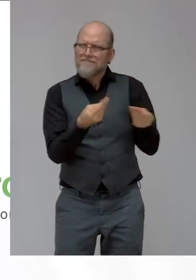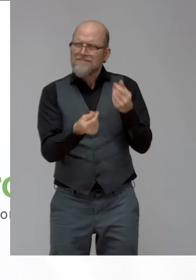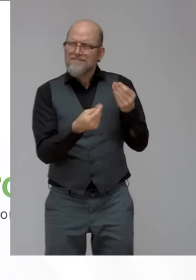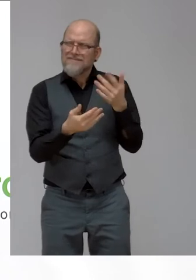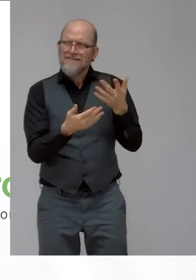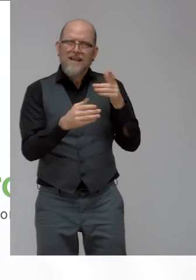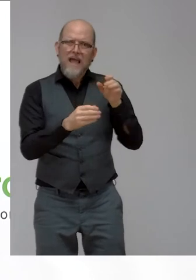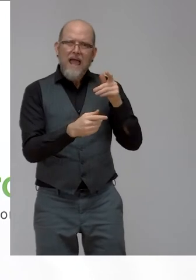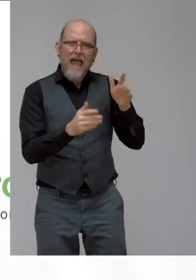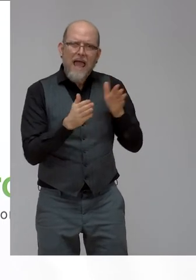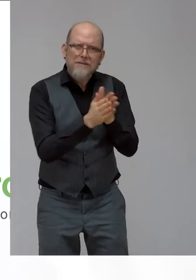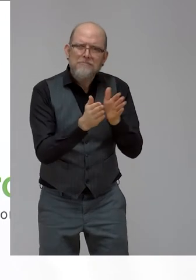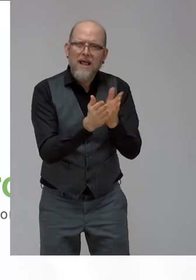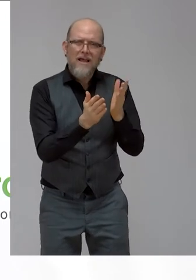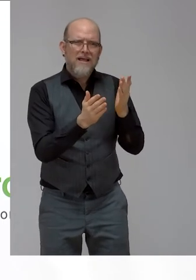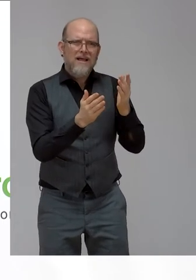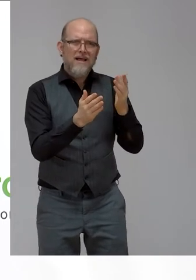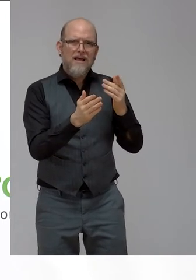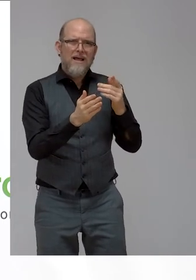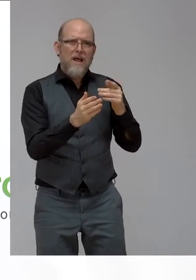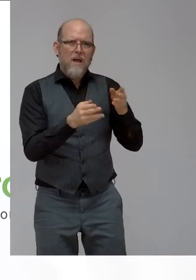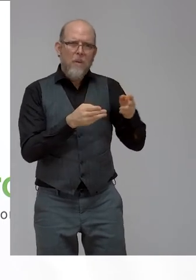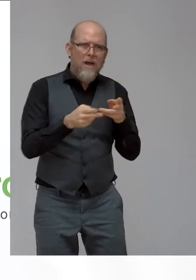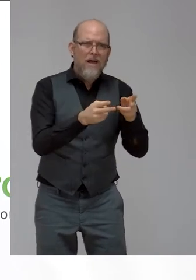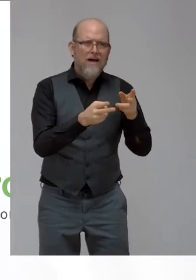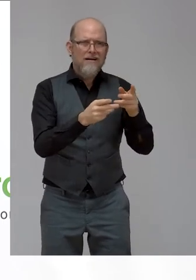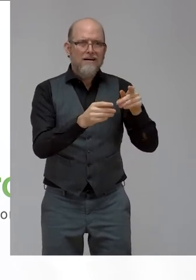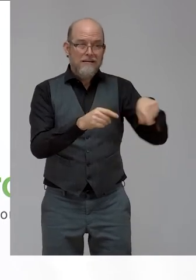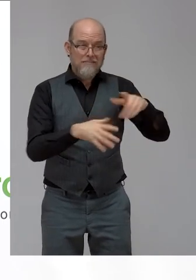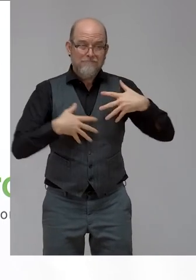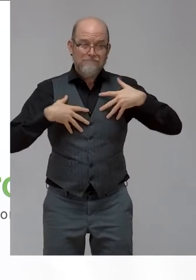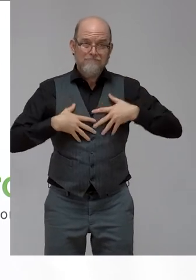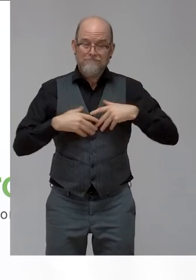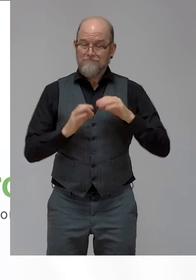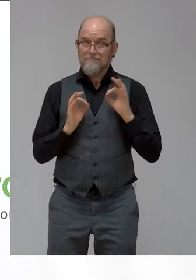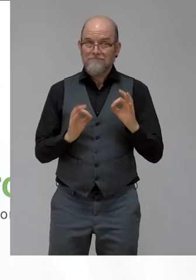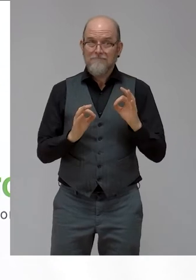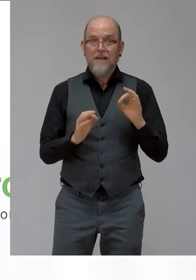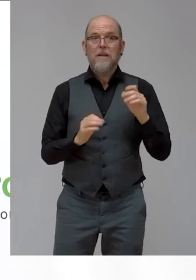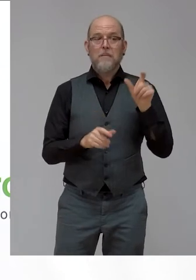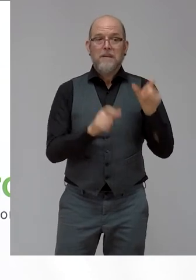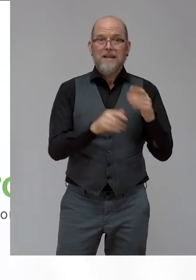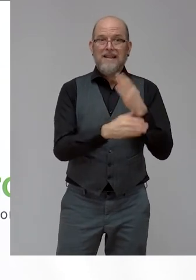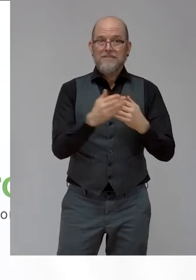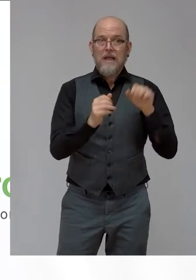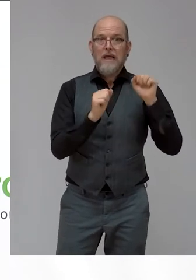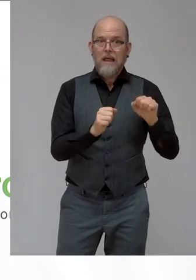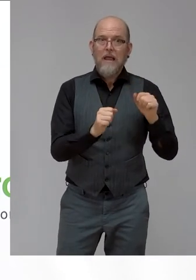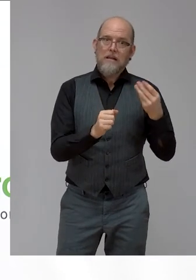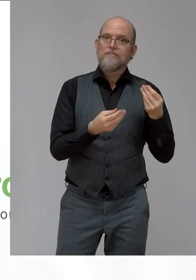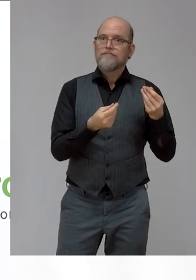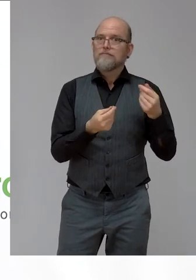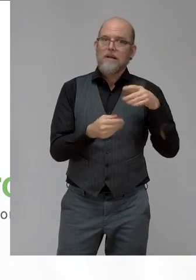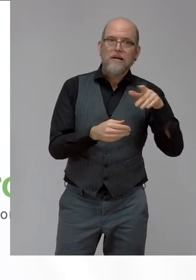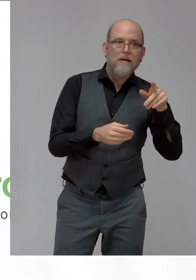works. And then making sure that you are recruiting people with disabilities. Then you have to start from